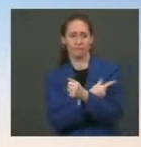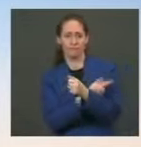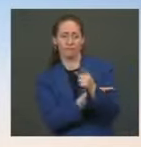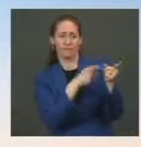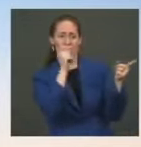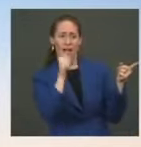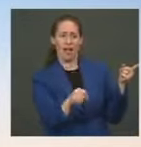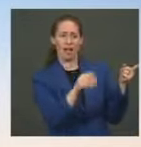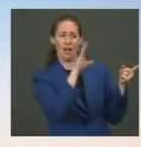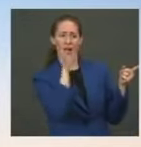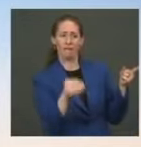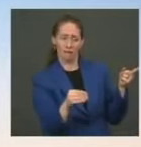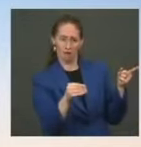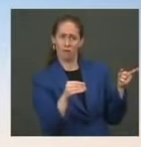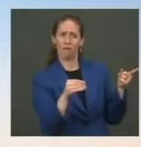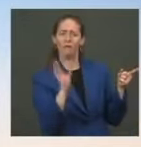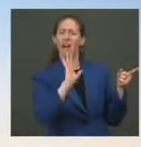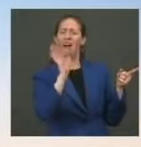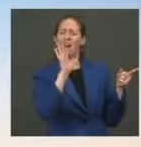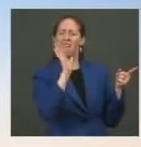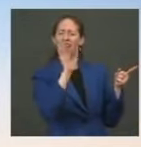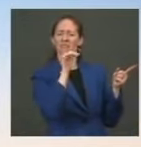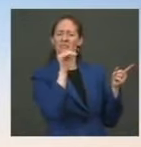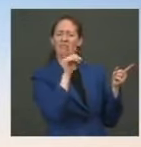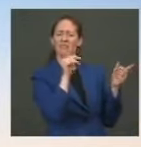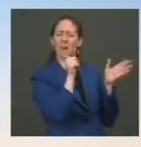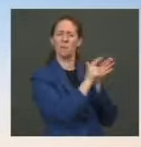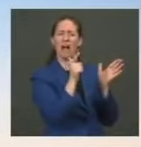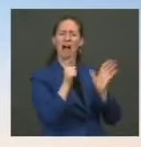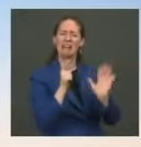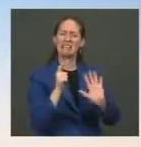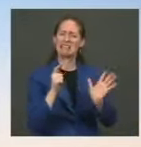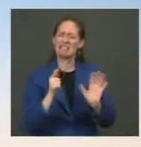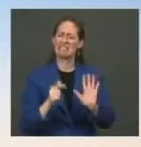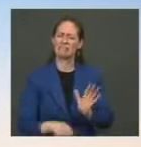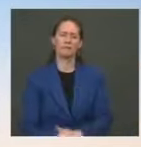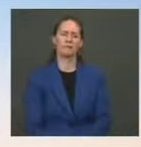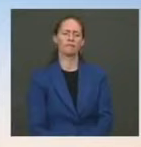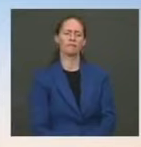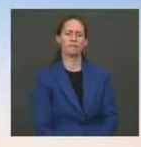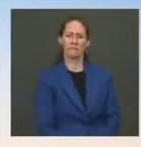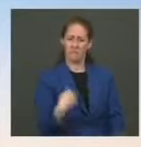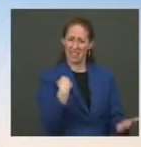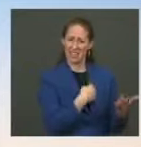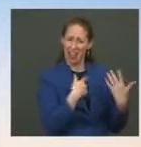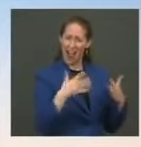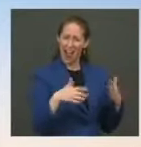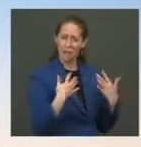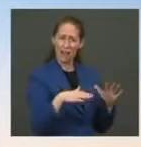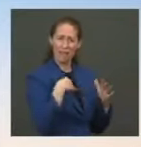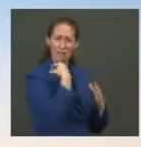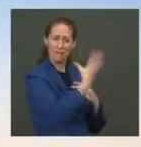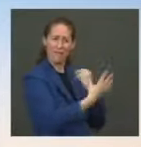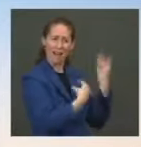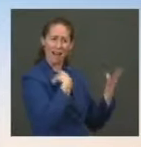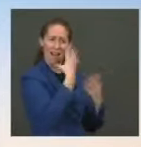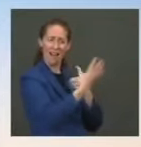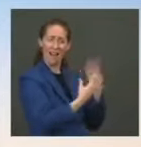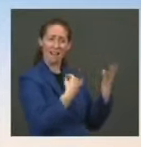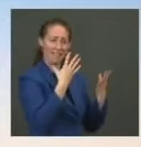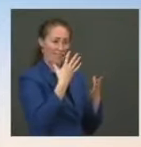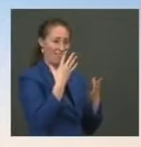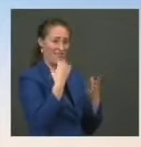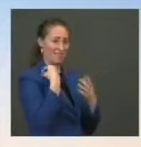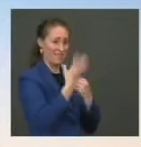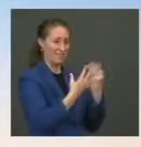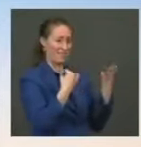providing, we are far and away the world's largest provider of vaccine doses, vaccine know-how, vaccine support,